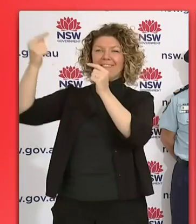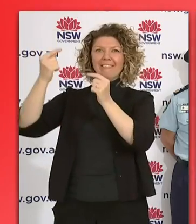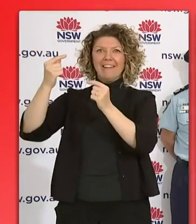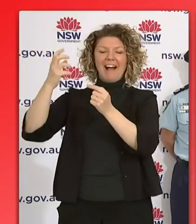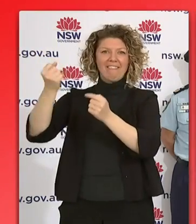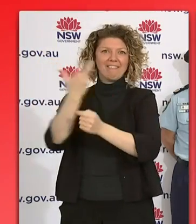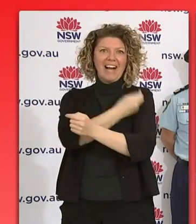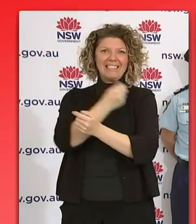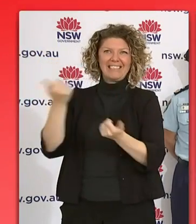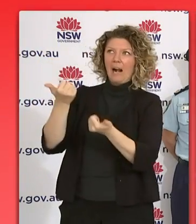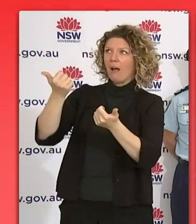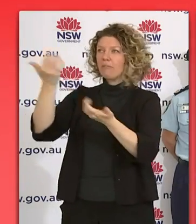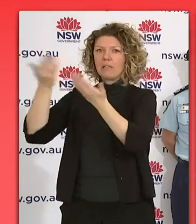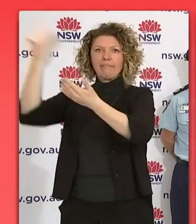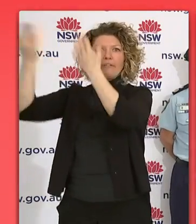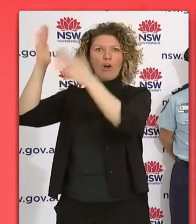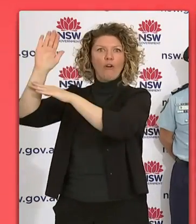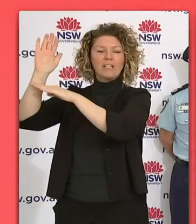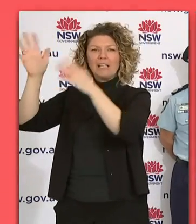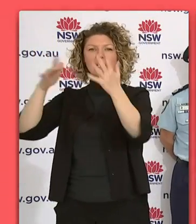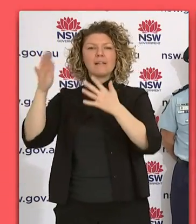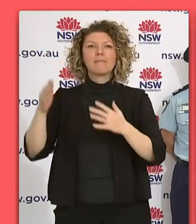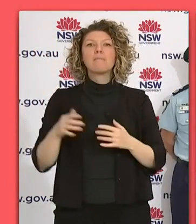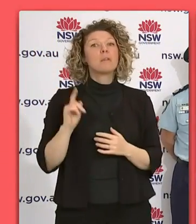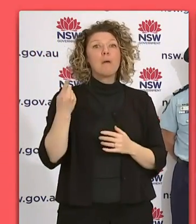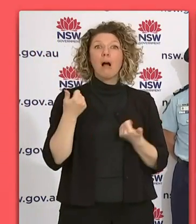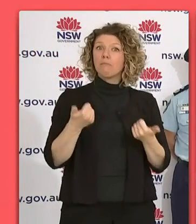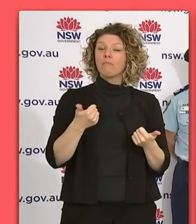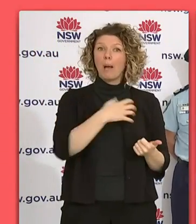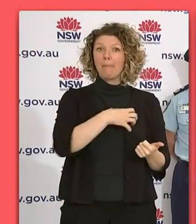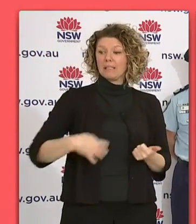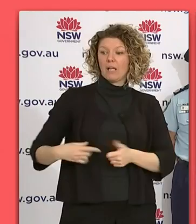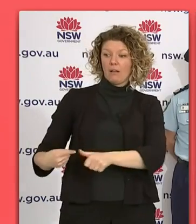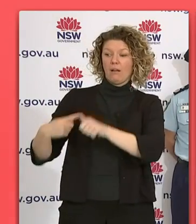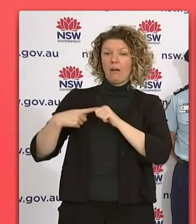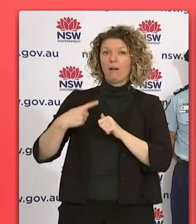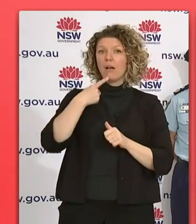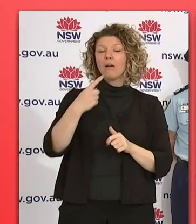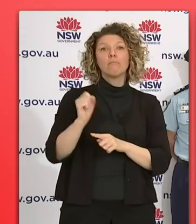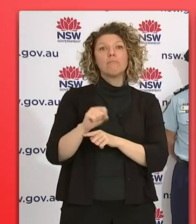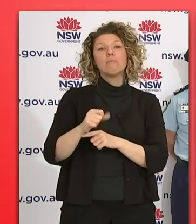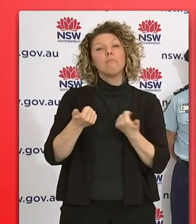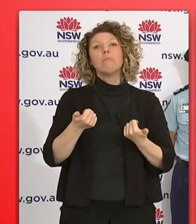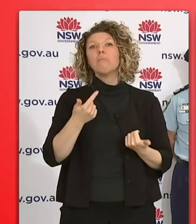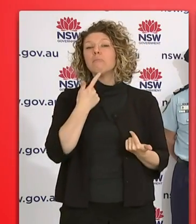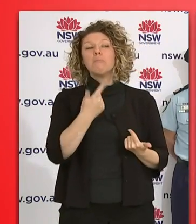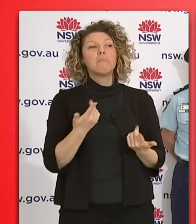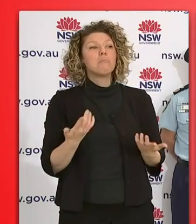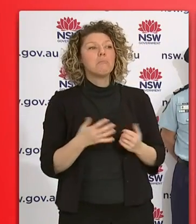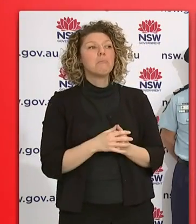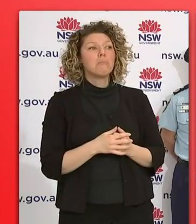up. Minister Hunt responded quite quickly. I think it was within an hour or two. He responded to me and indicated that